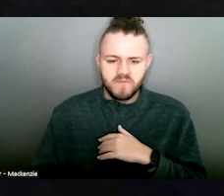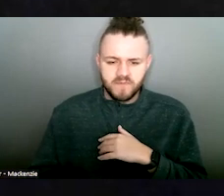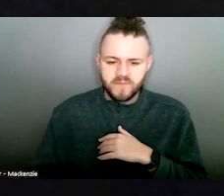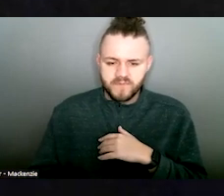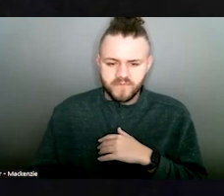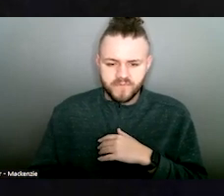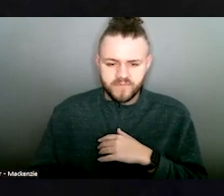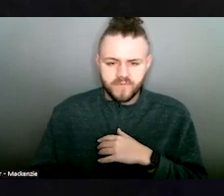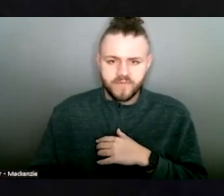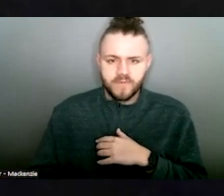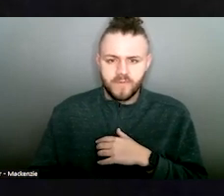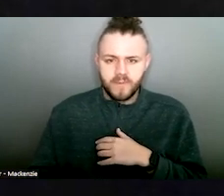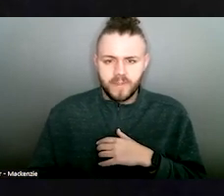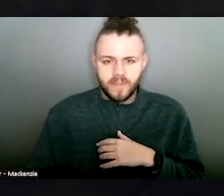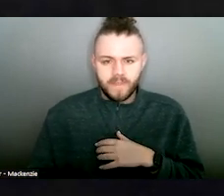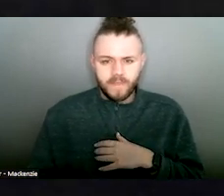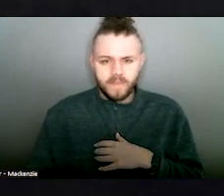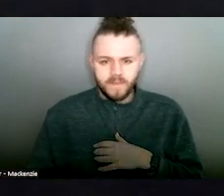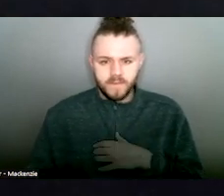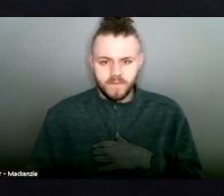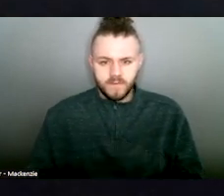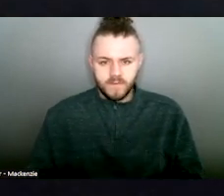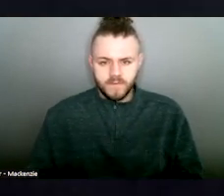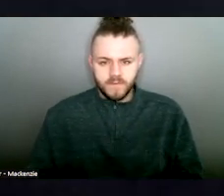Buchanan, will tell you what our survey found.